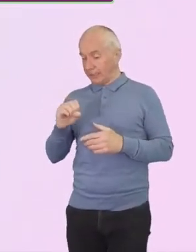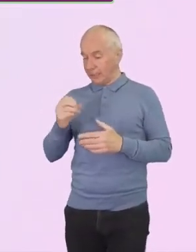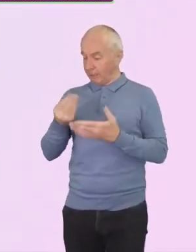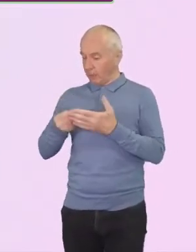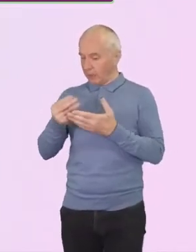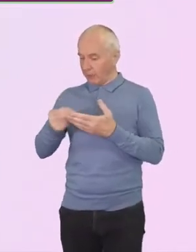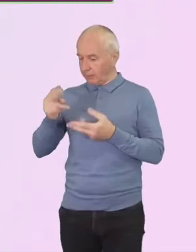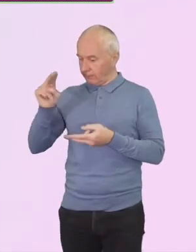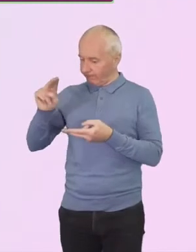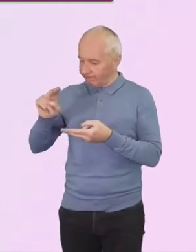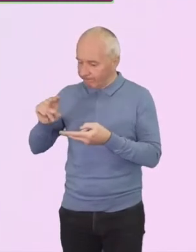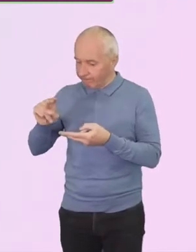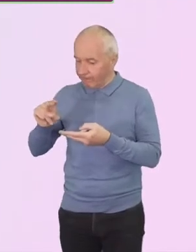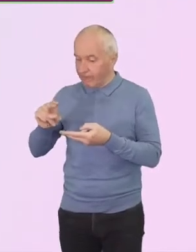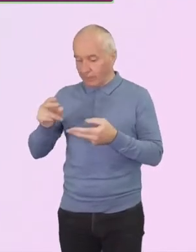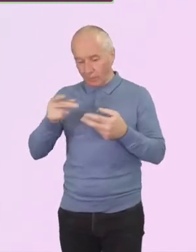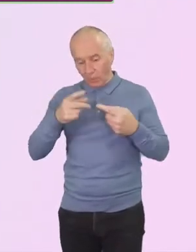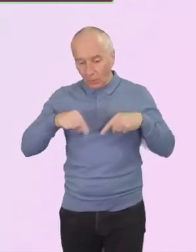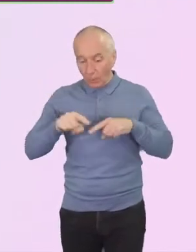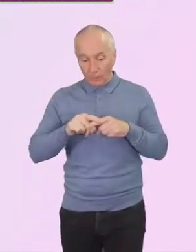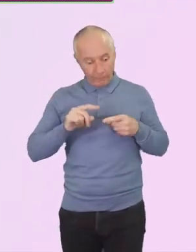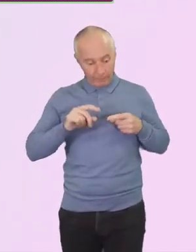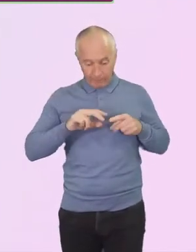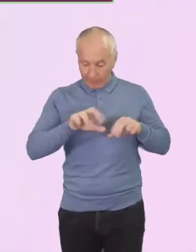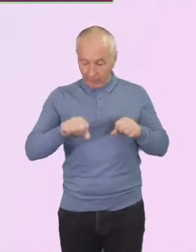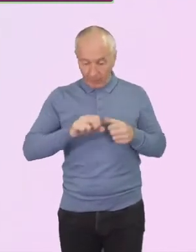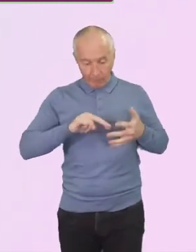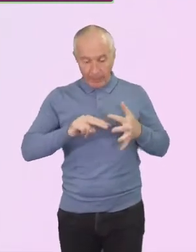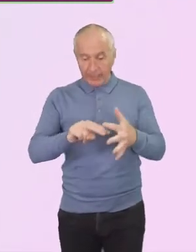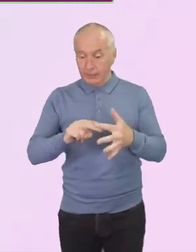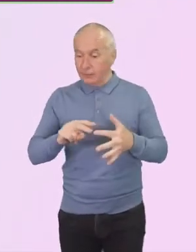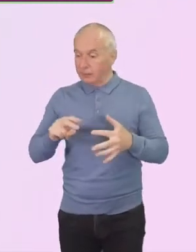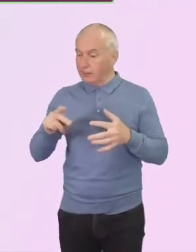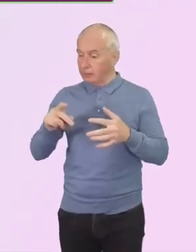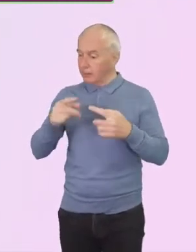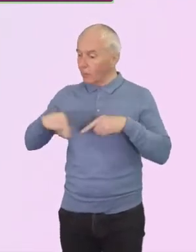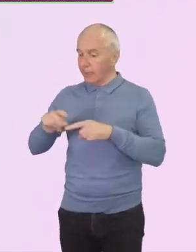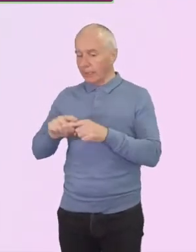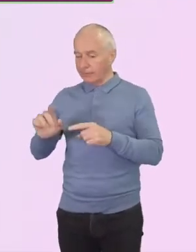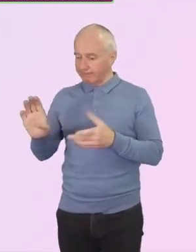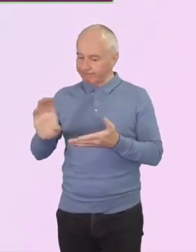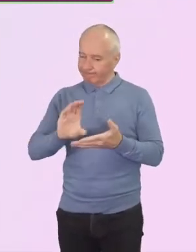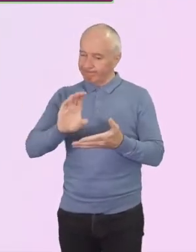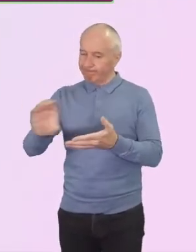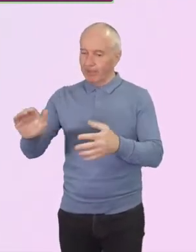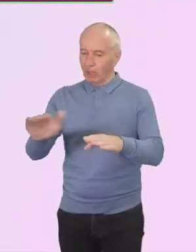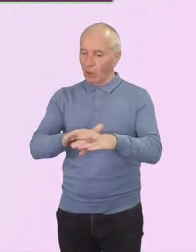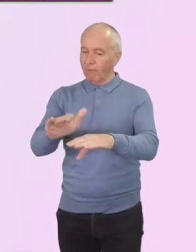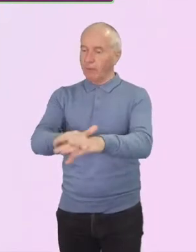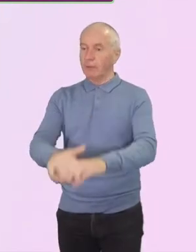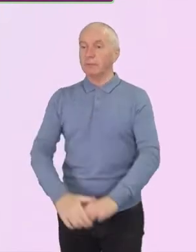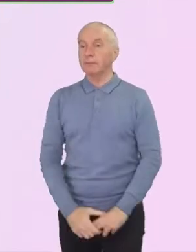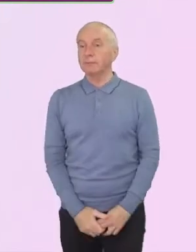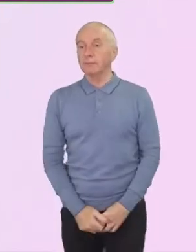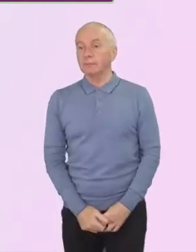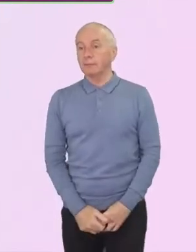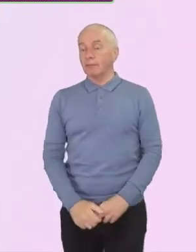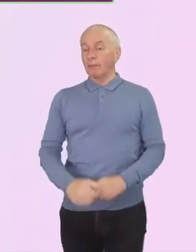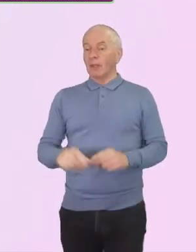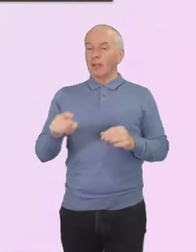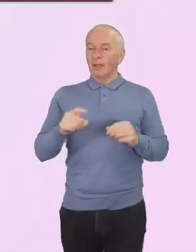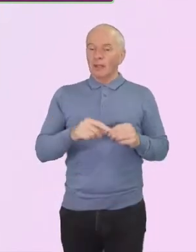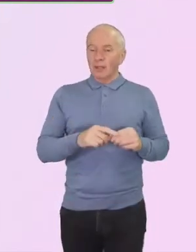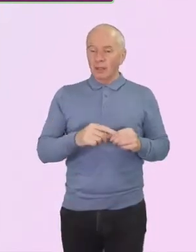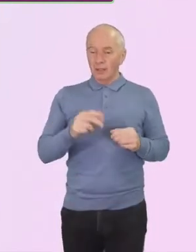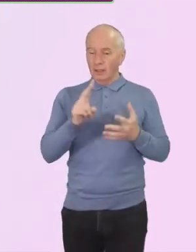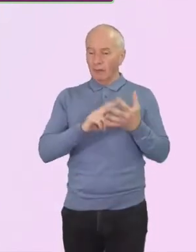able to finance all we had planned. I close with 2 Corinthians 6 verses 1 to 4 as